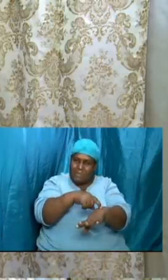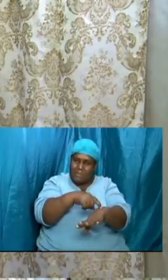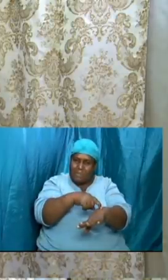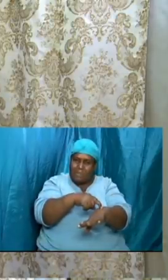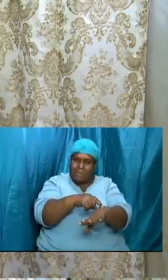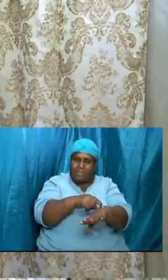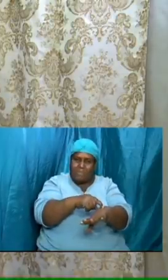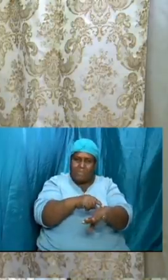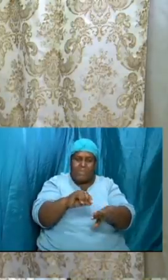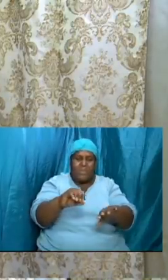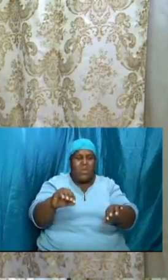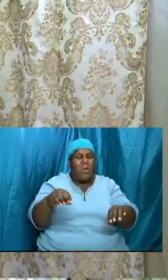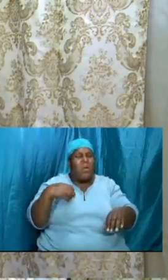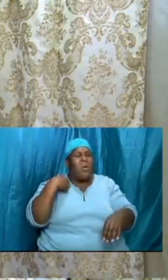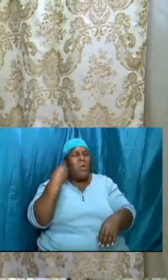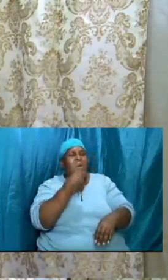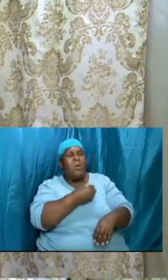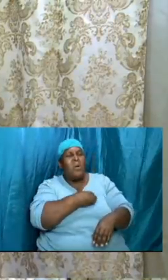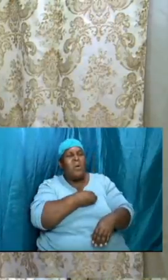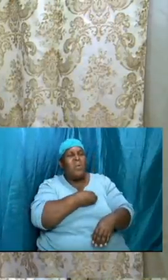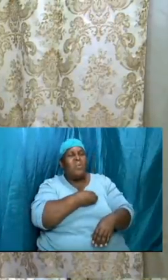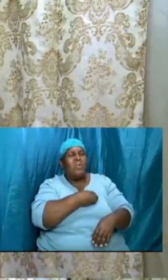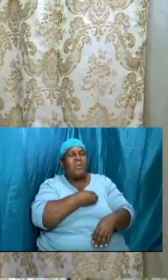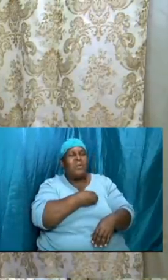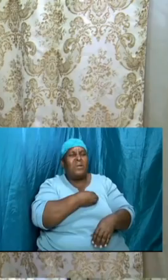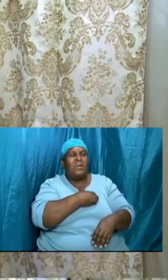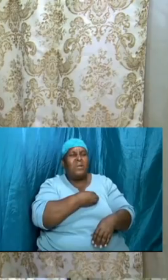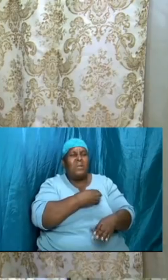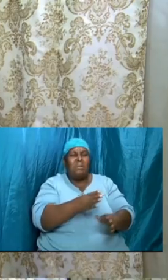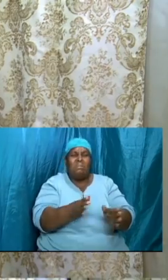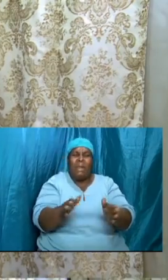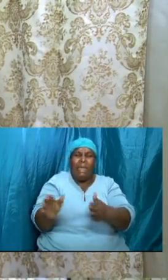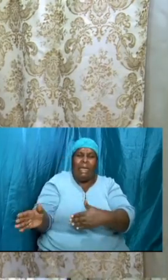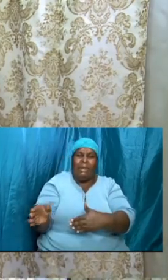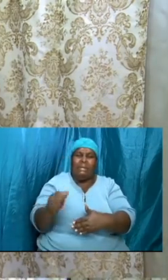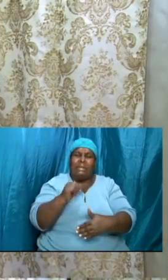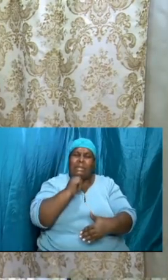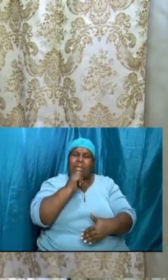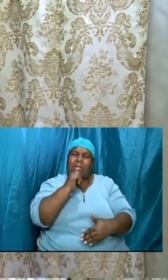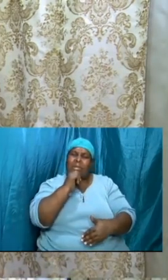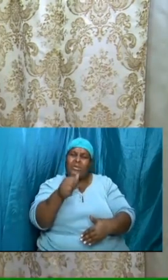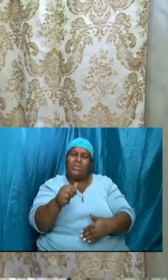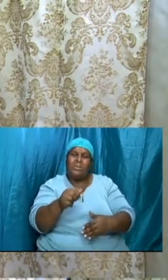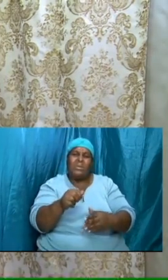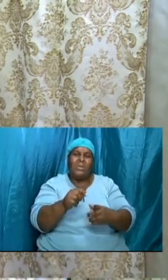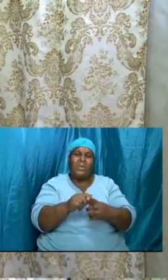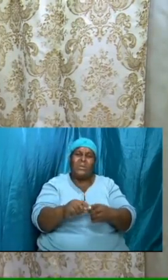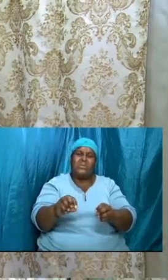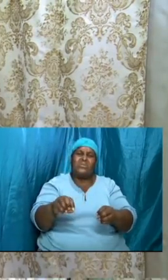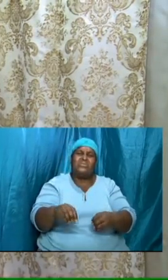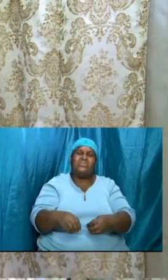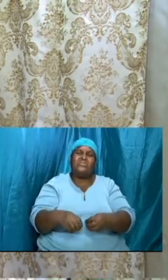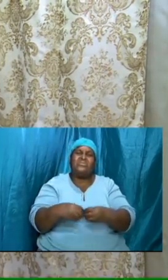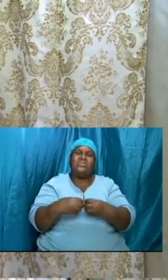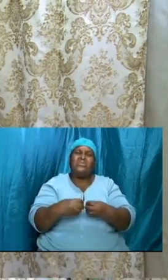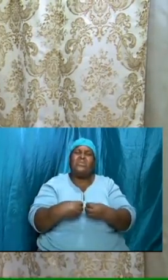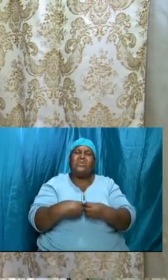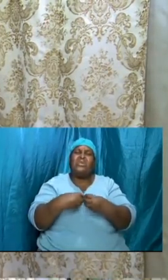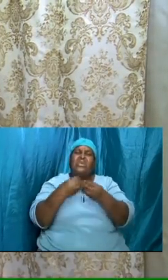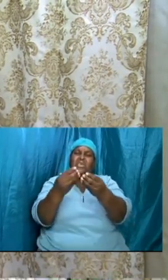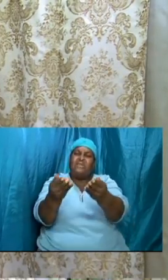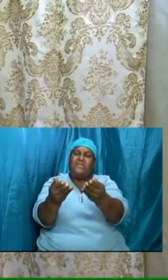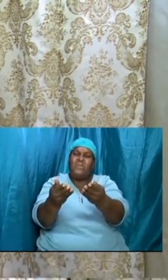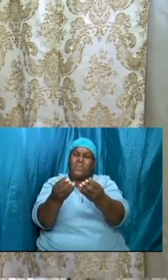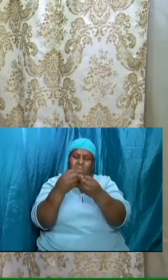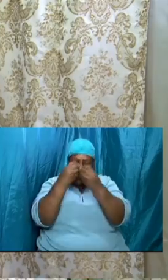information so that we have it together and we know the sequencing and the order of things and we can